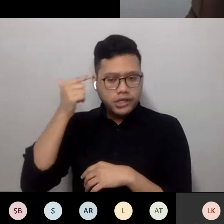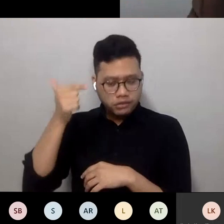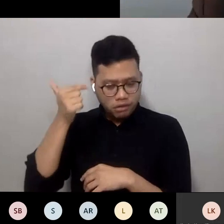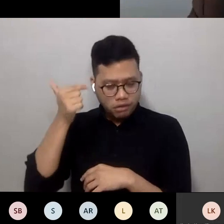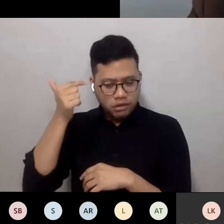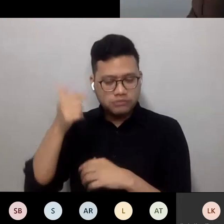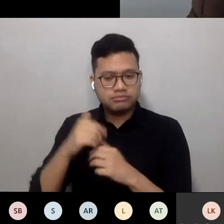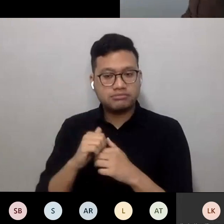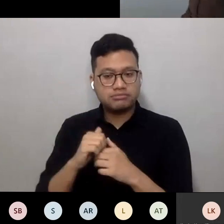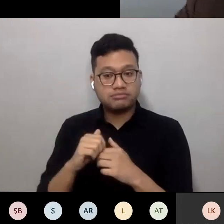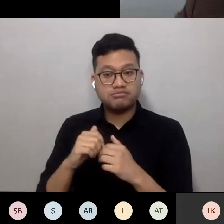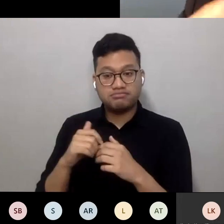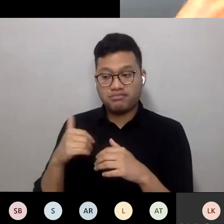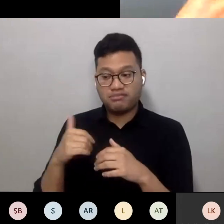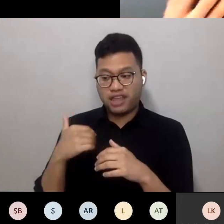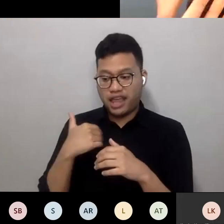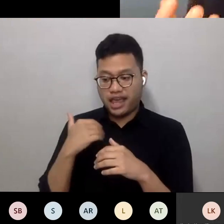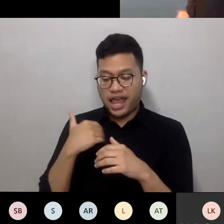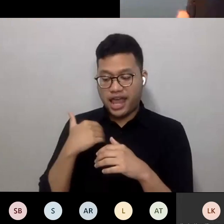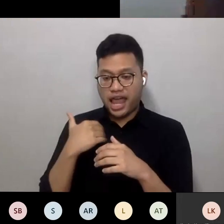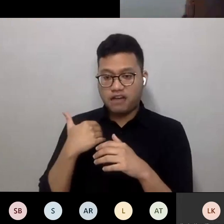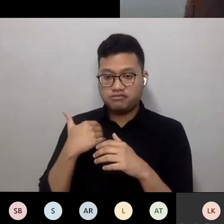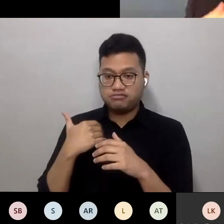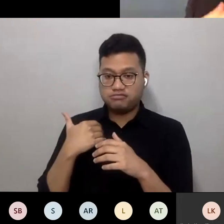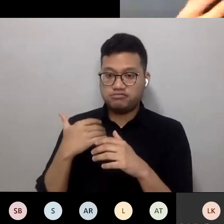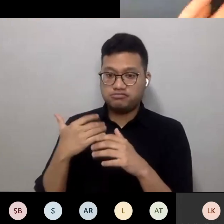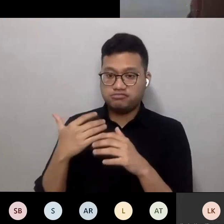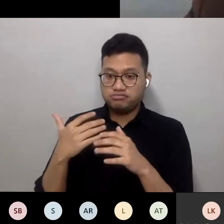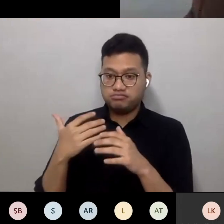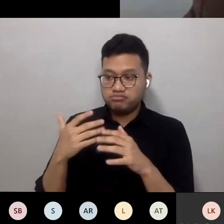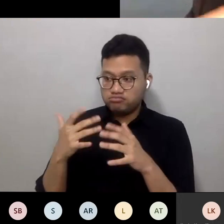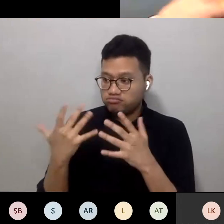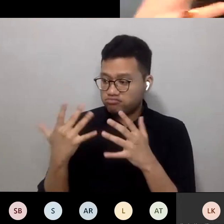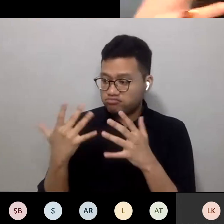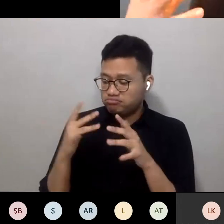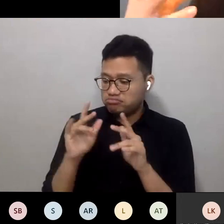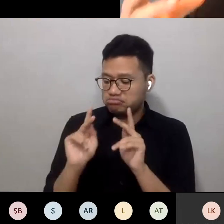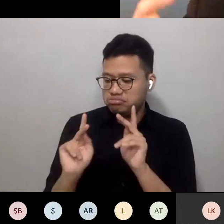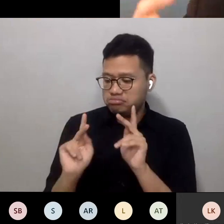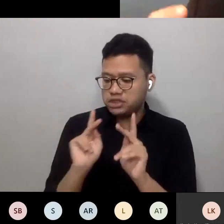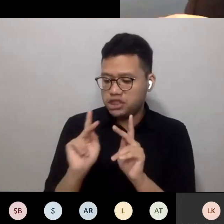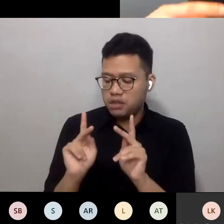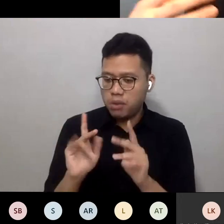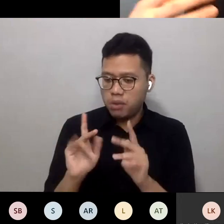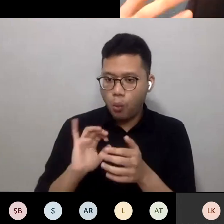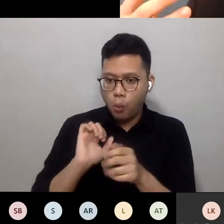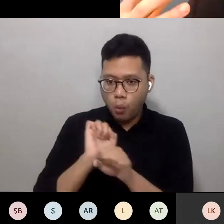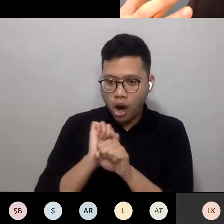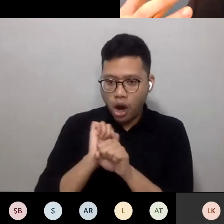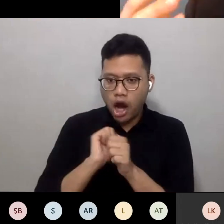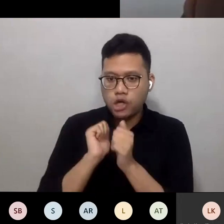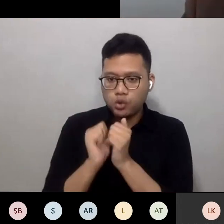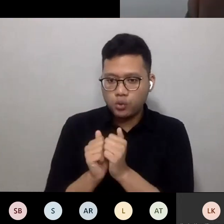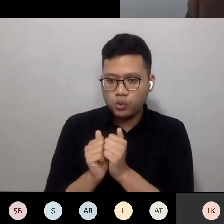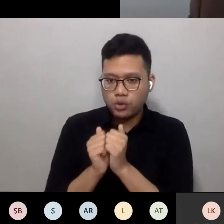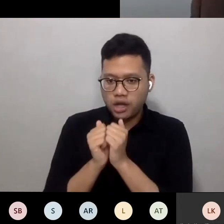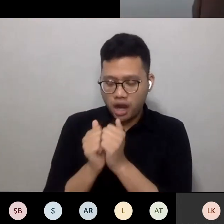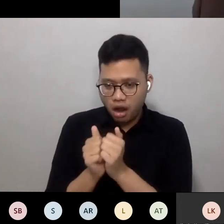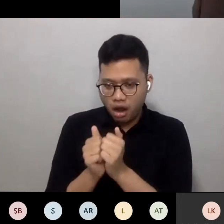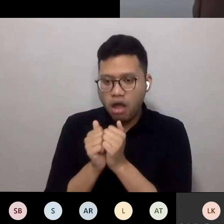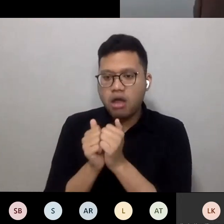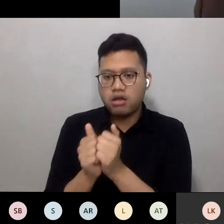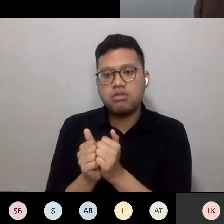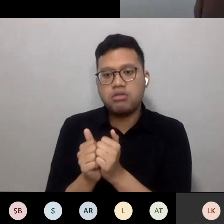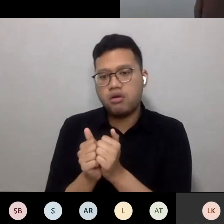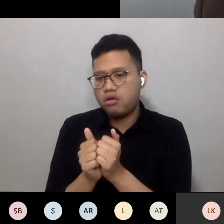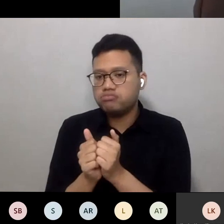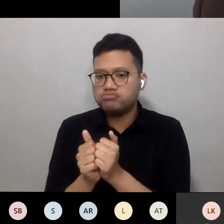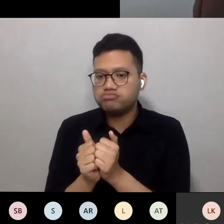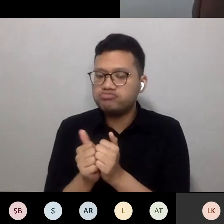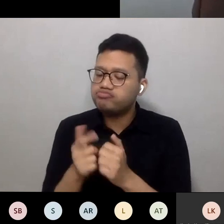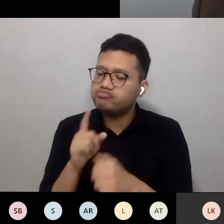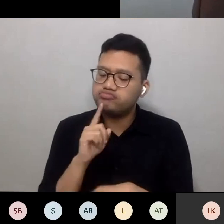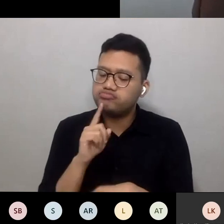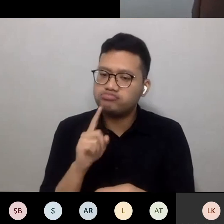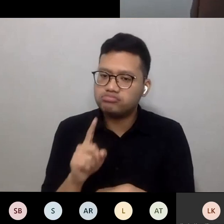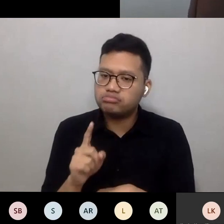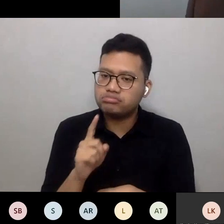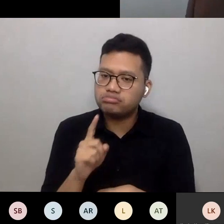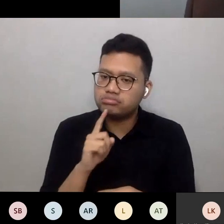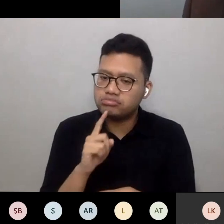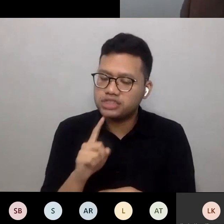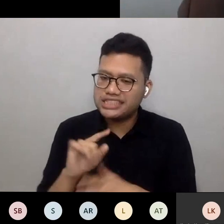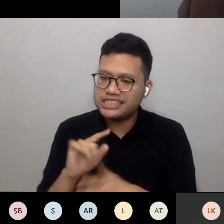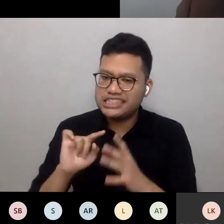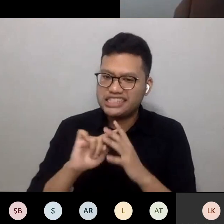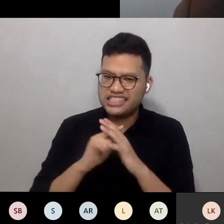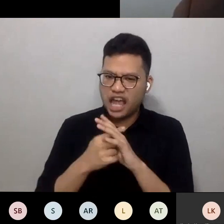have civil society kind of effectively forming a brief and states to be able to ratify the brief is a starting